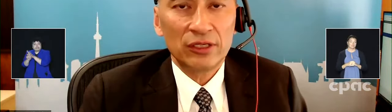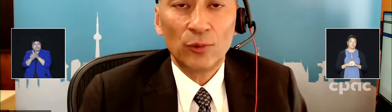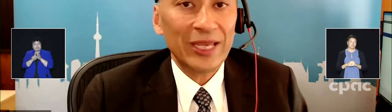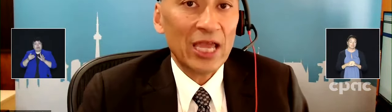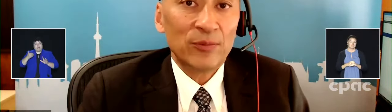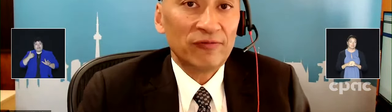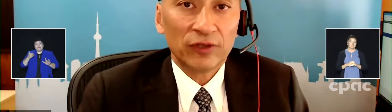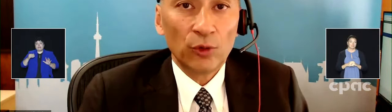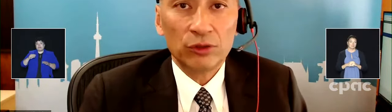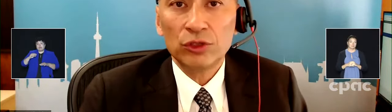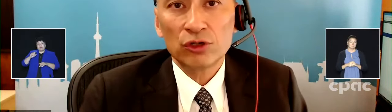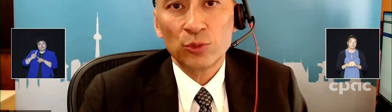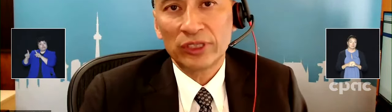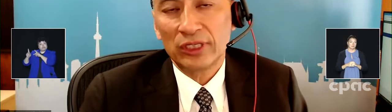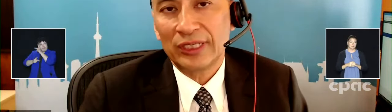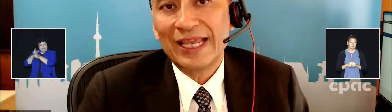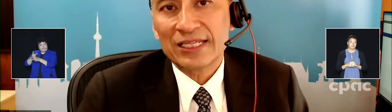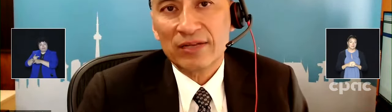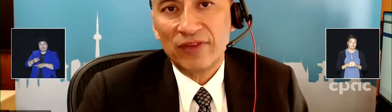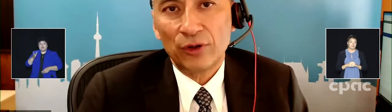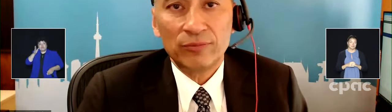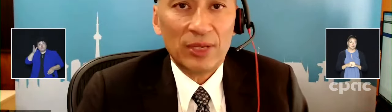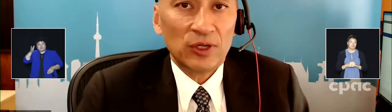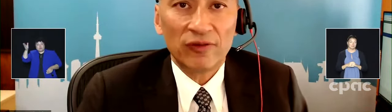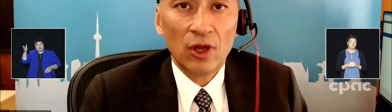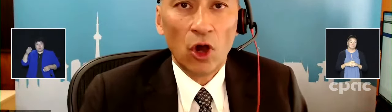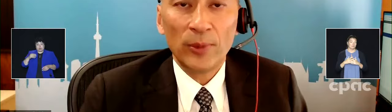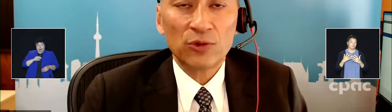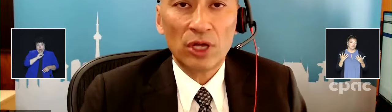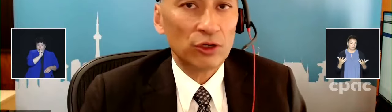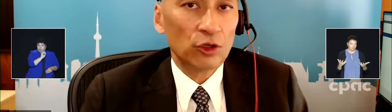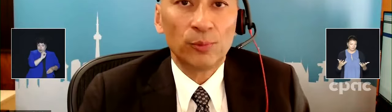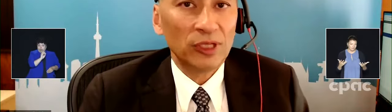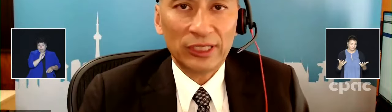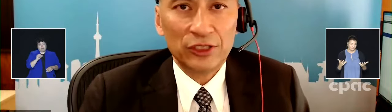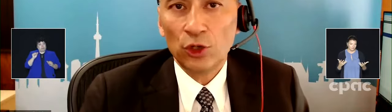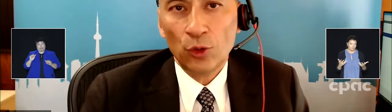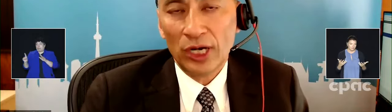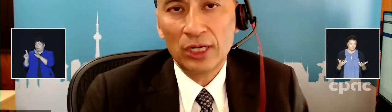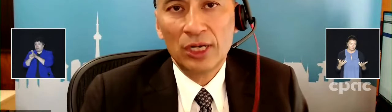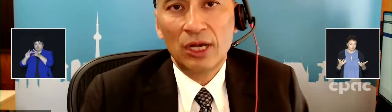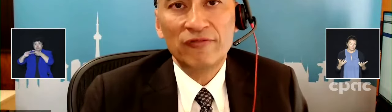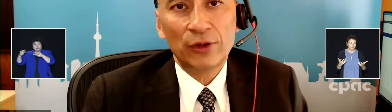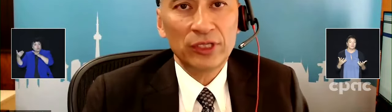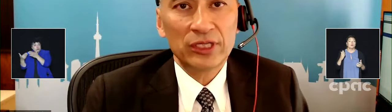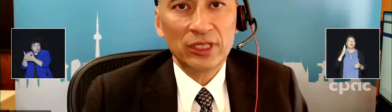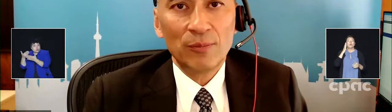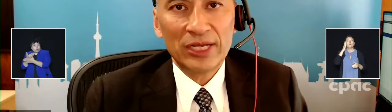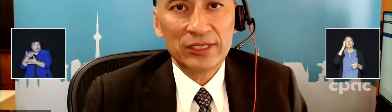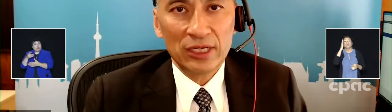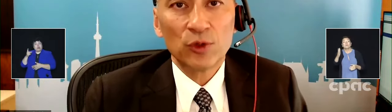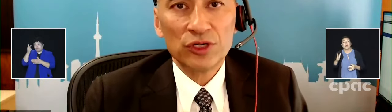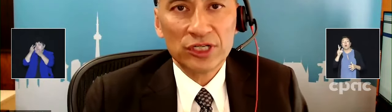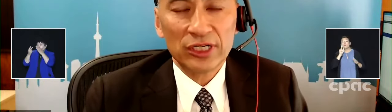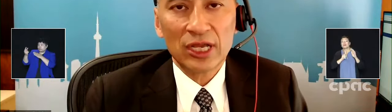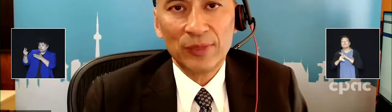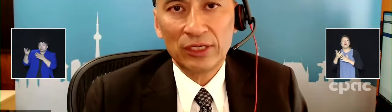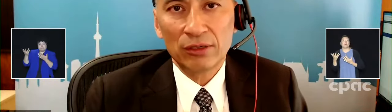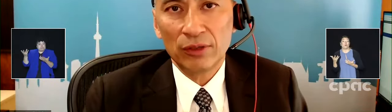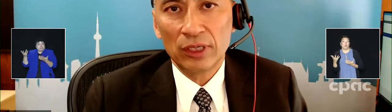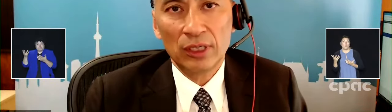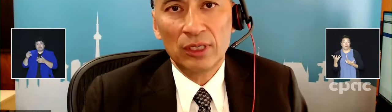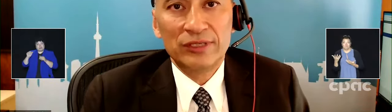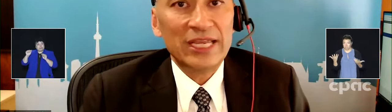know, may ebb and flow and who knows what the next sub-variant may be of Omicron or a completely new variant that might emerge in the coming, you know,